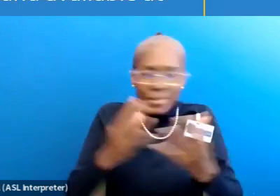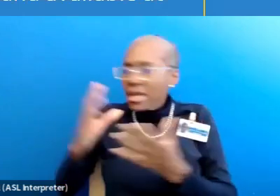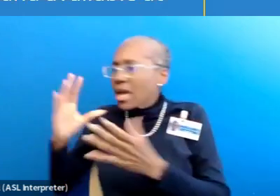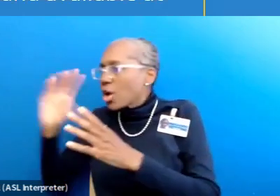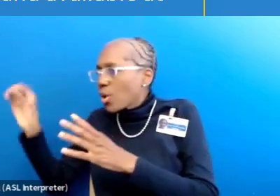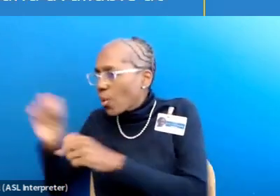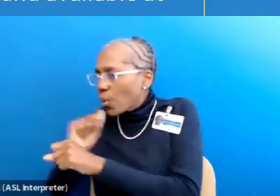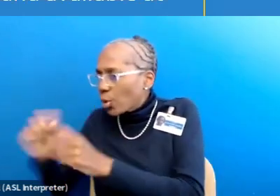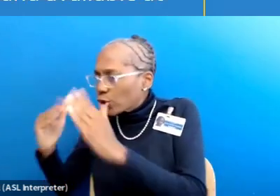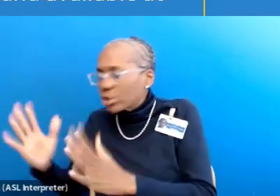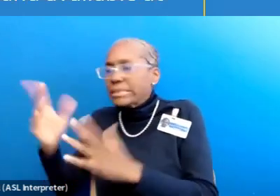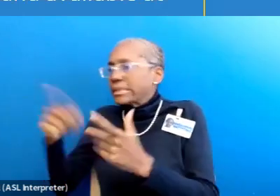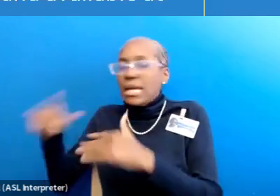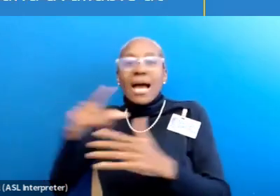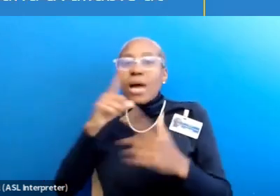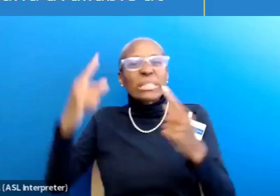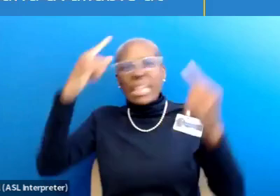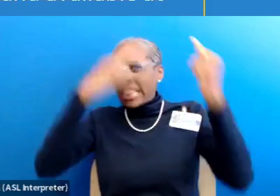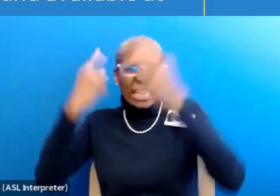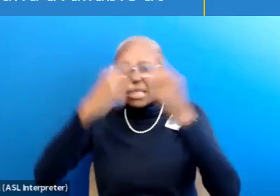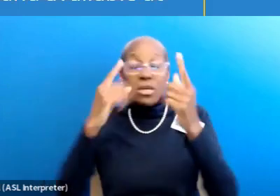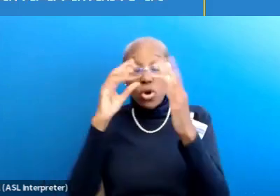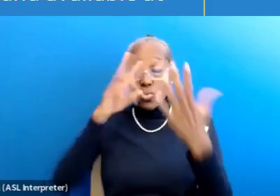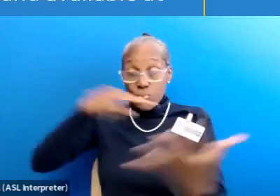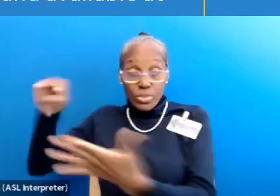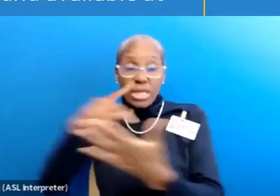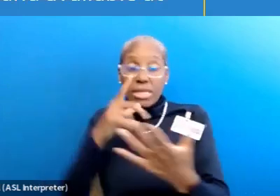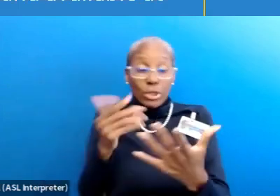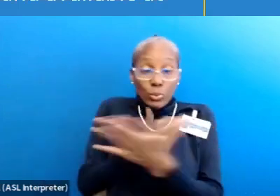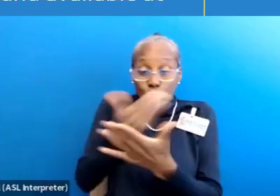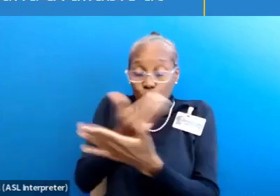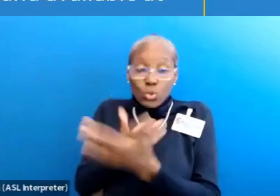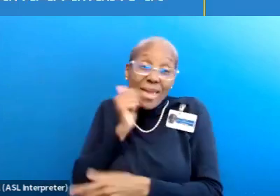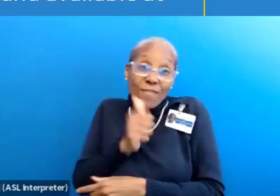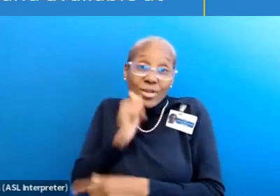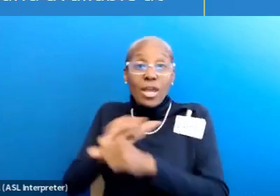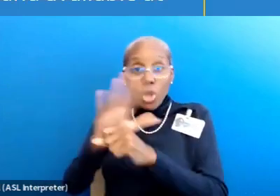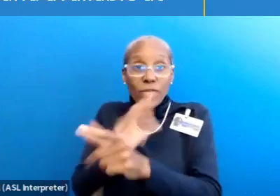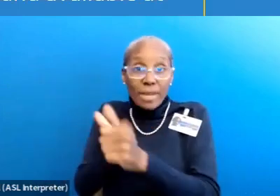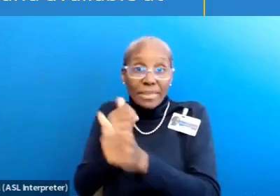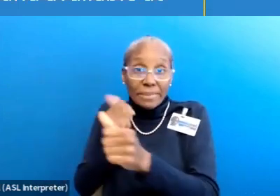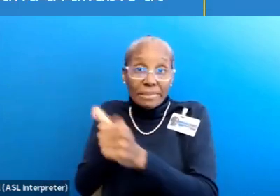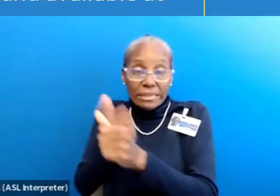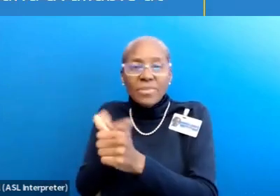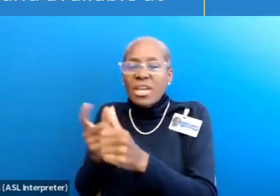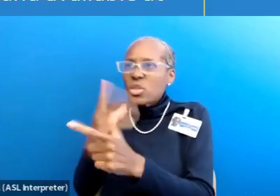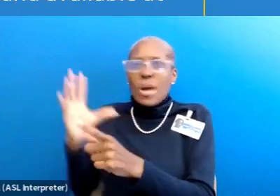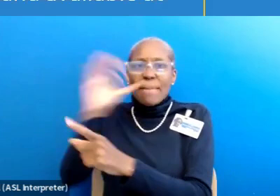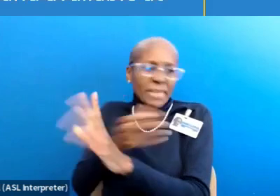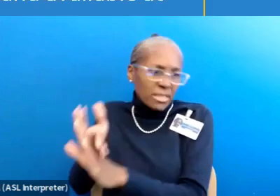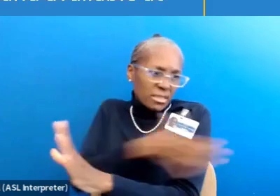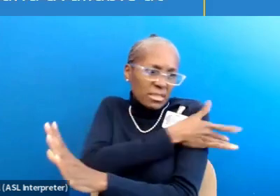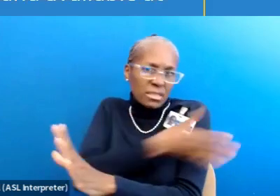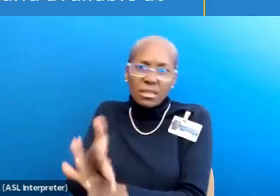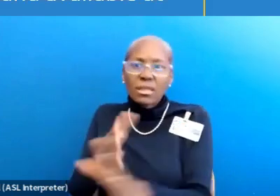I wasn't thinking much or reading much beyond the latest daily COVID updates, and so I almost missed a very